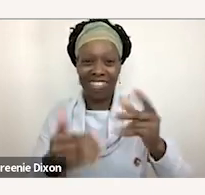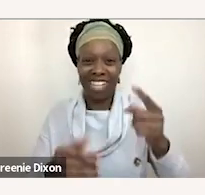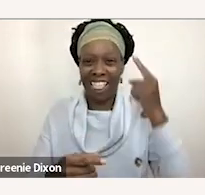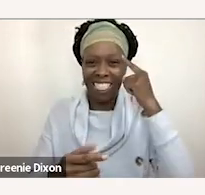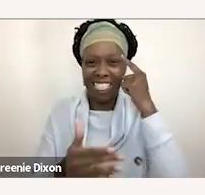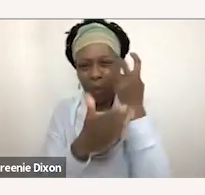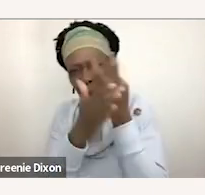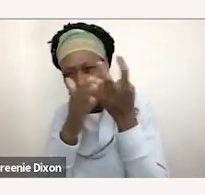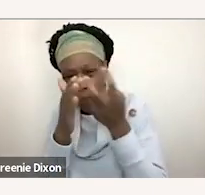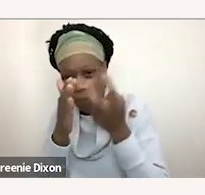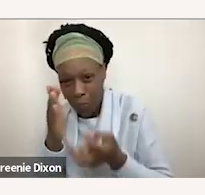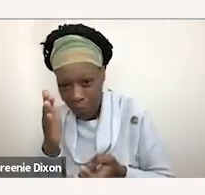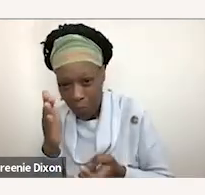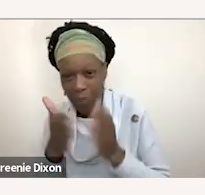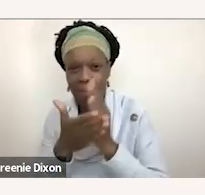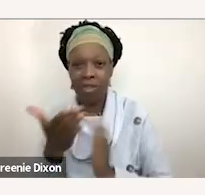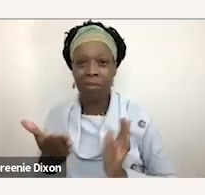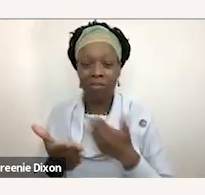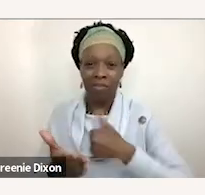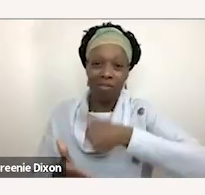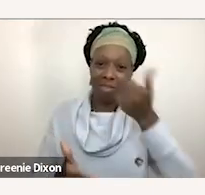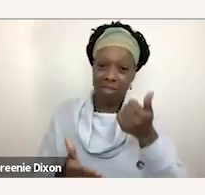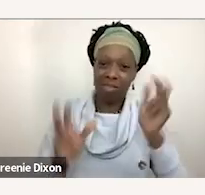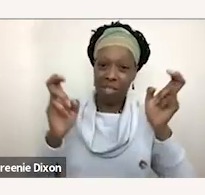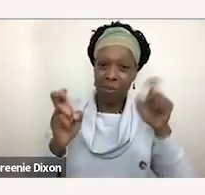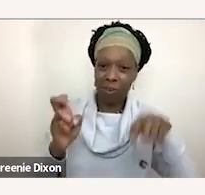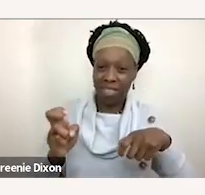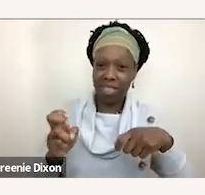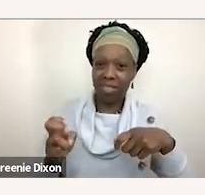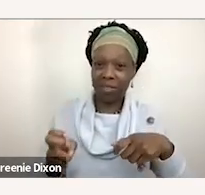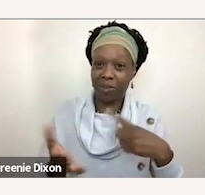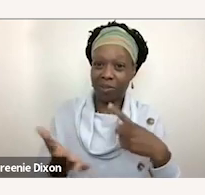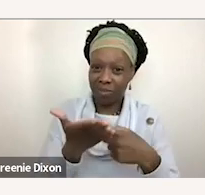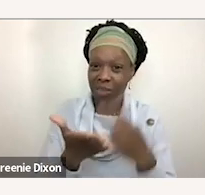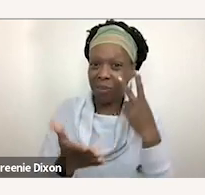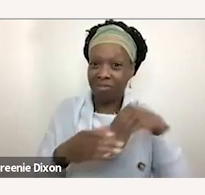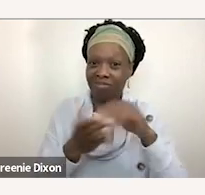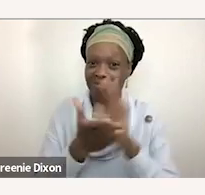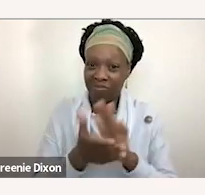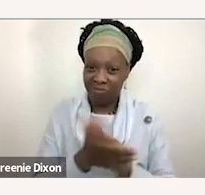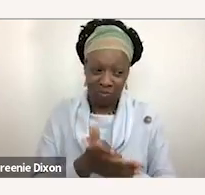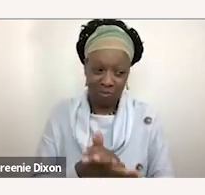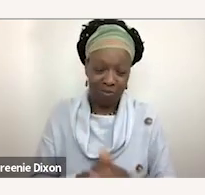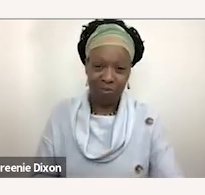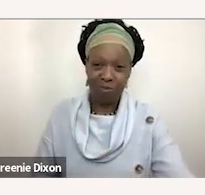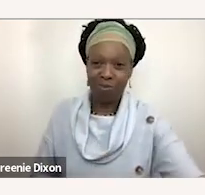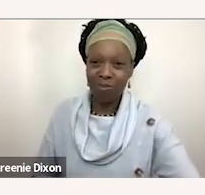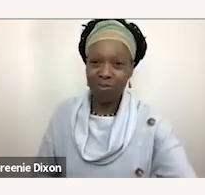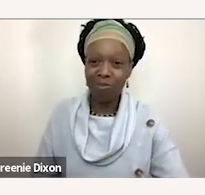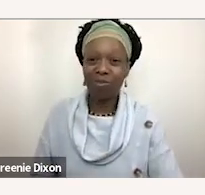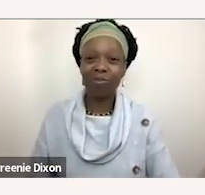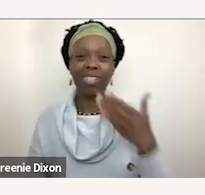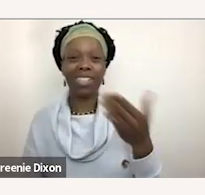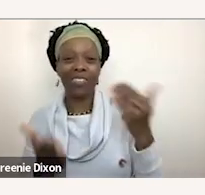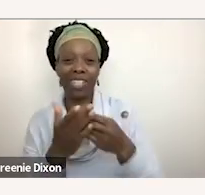deeper into some of these um other issues and themes that we we see in schools all right well thank you again for